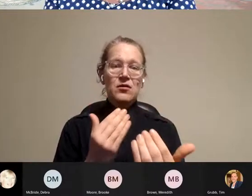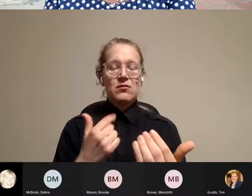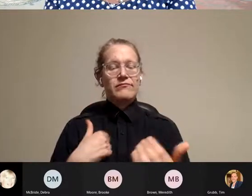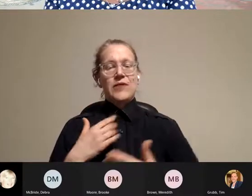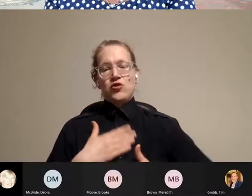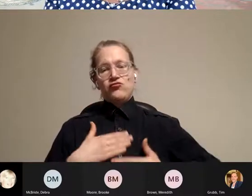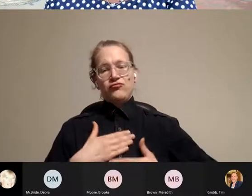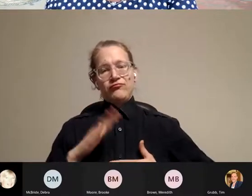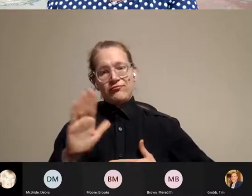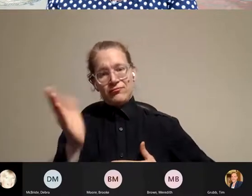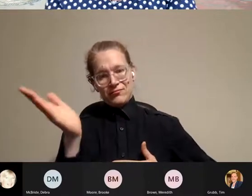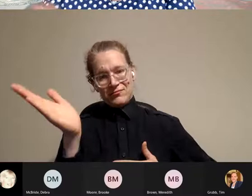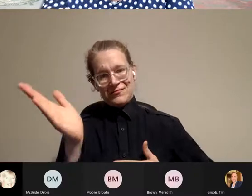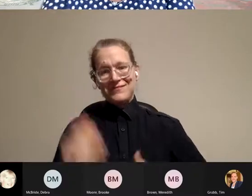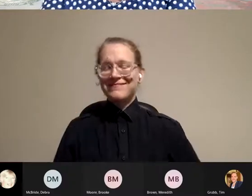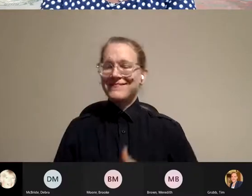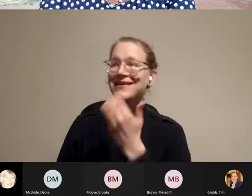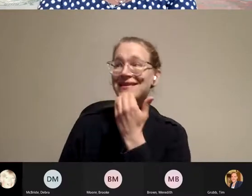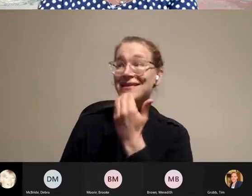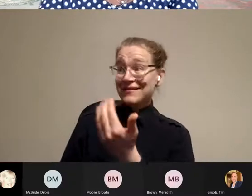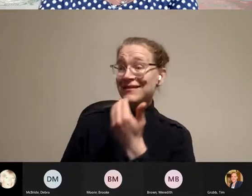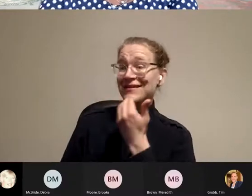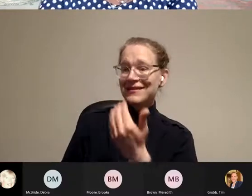presentation. Thank you. Thank you for having me.